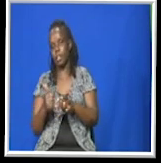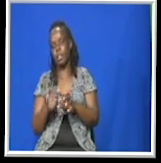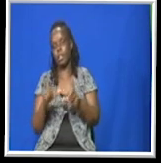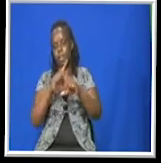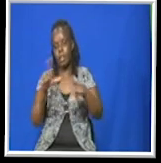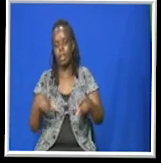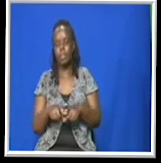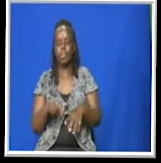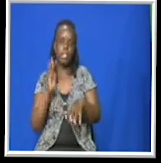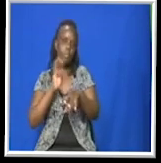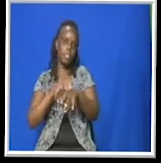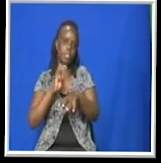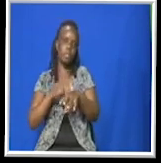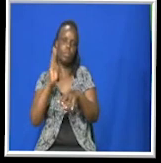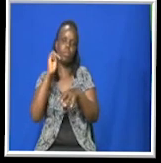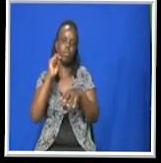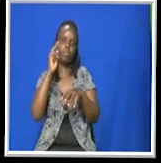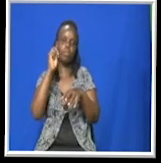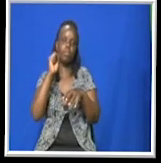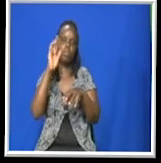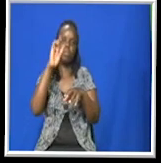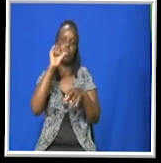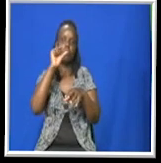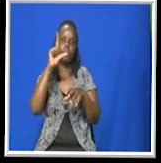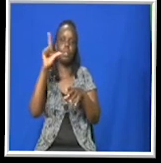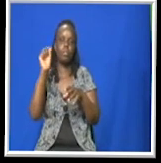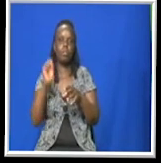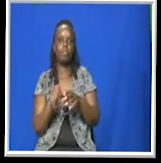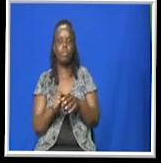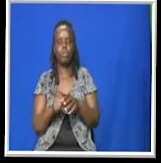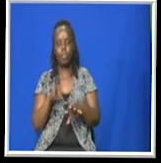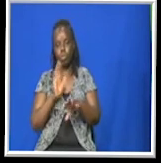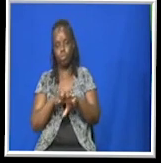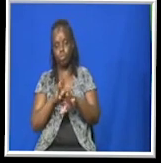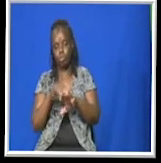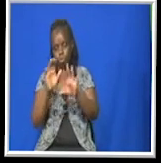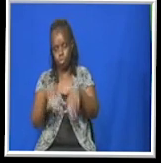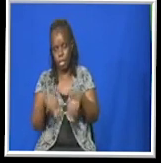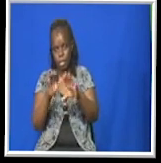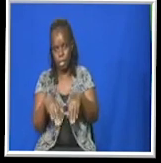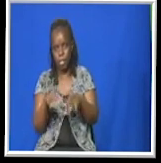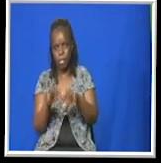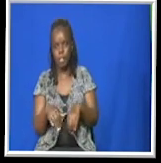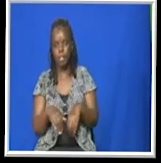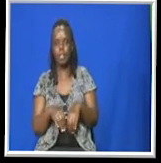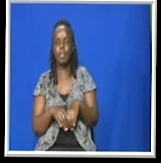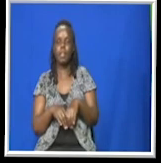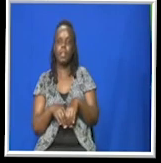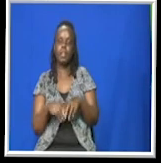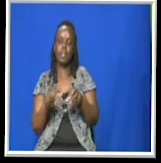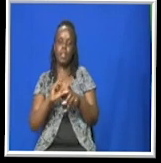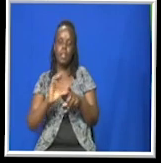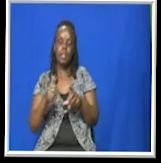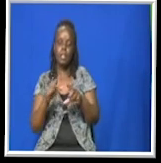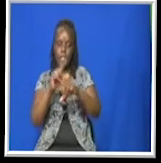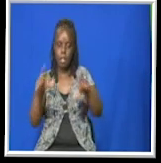are minerals. There is another piece of land where it's good soils for agriculture. There is another piece of